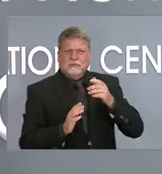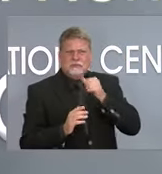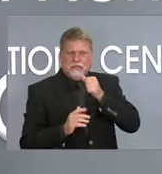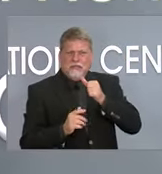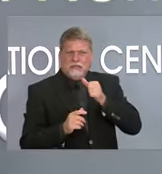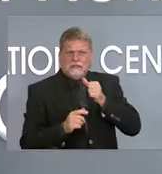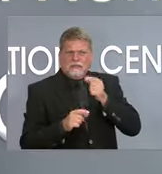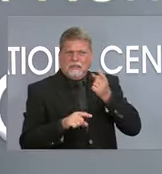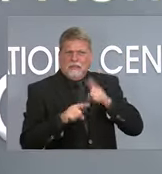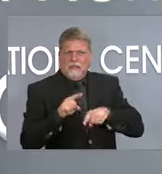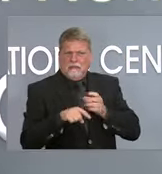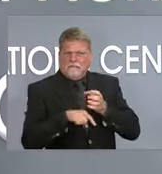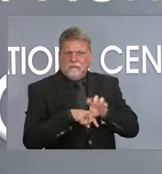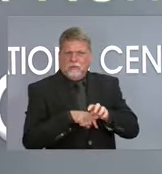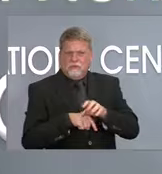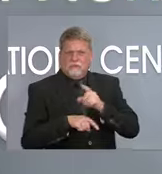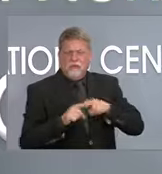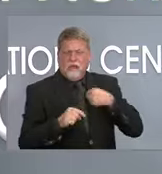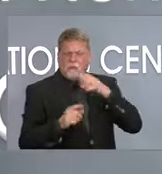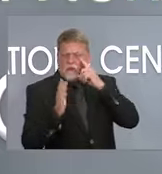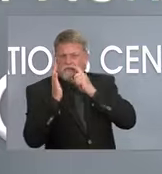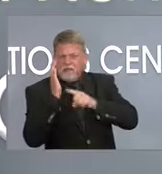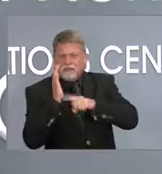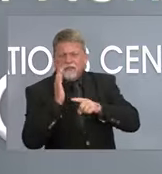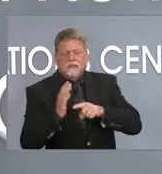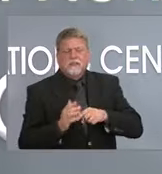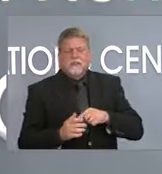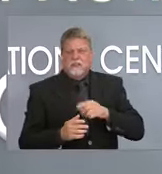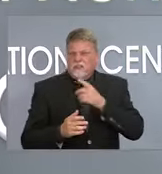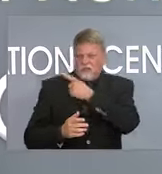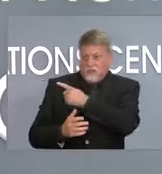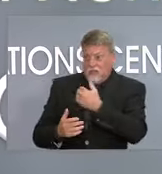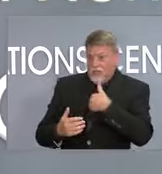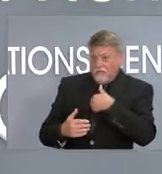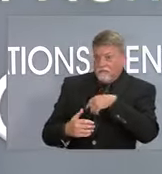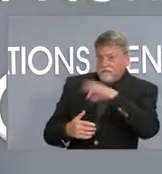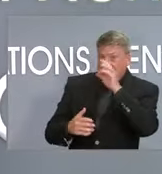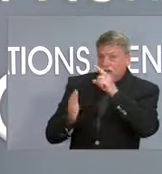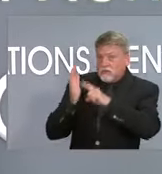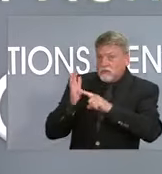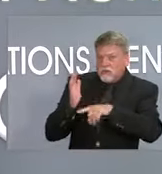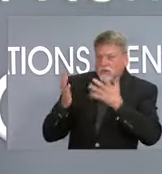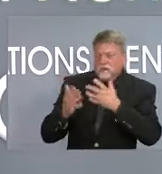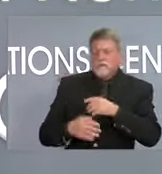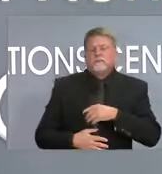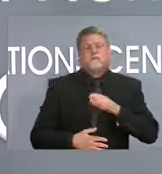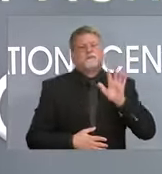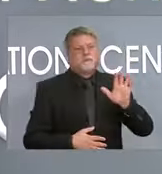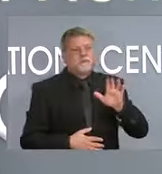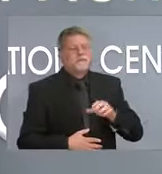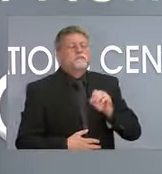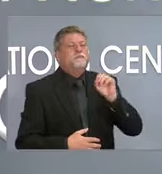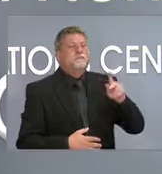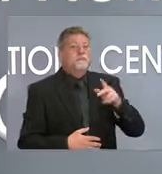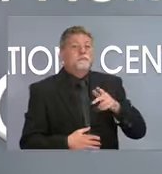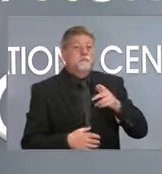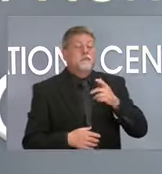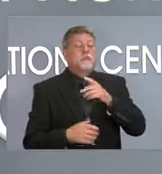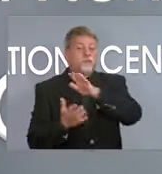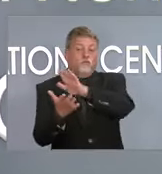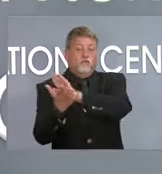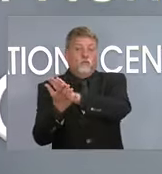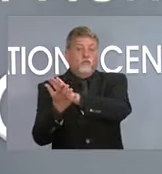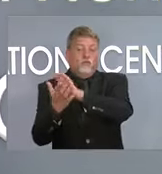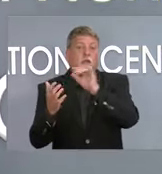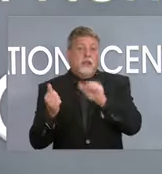What update can you provide on that front? Well, school systems can present a virtual option to the